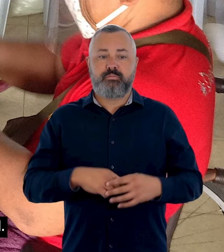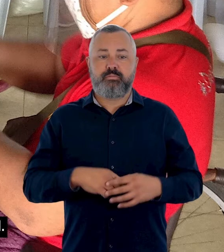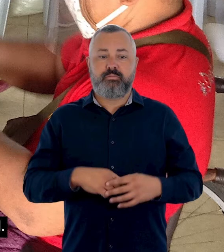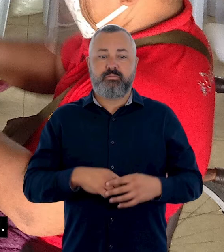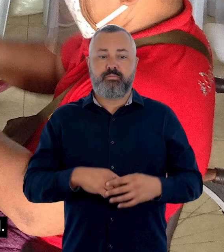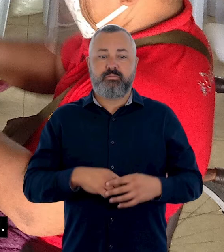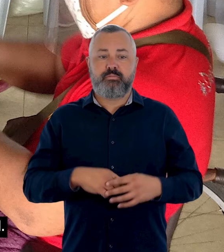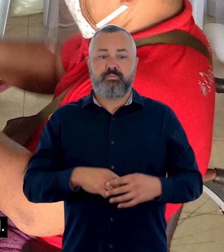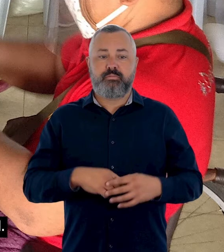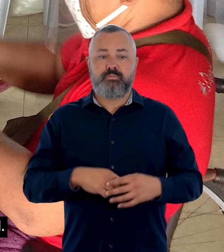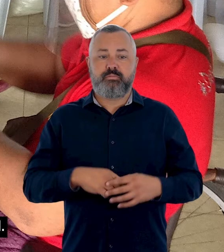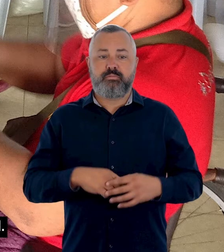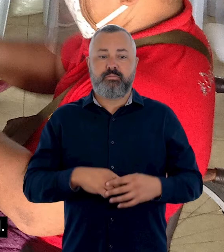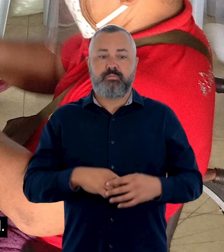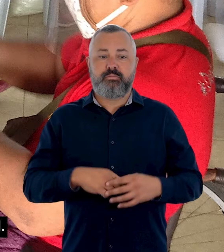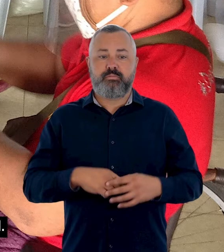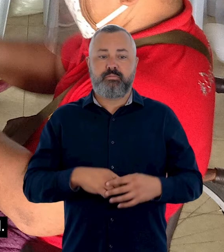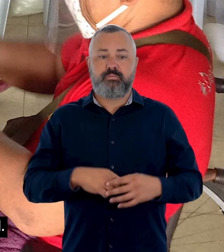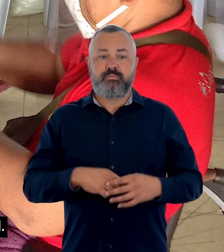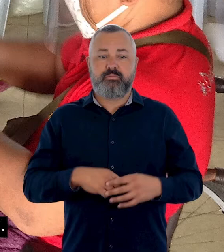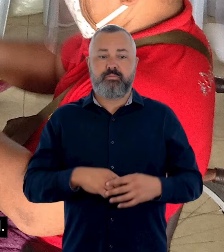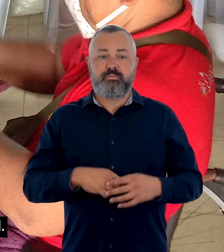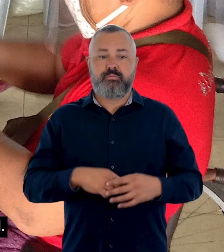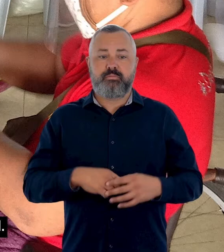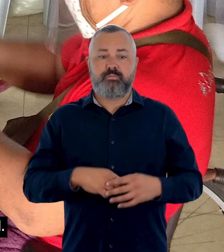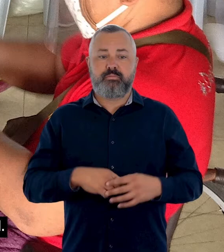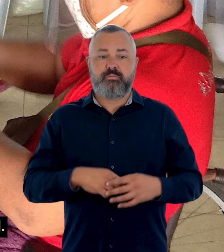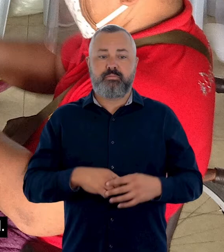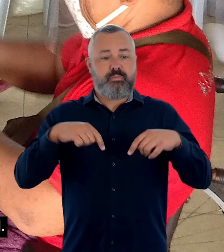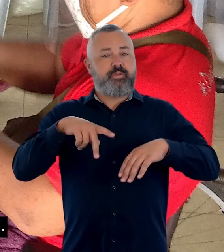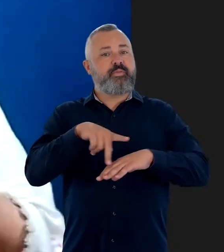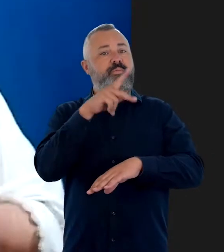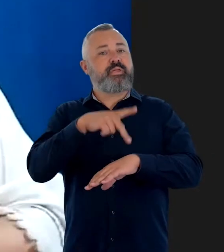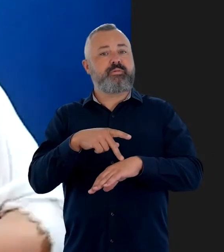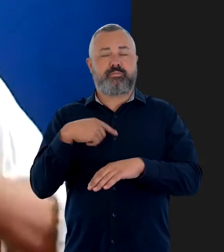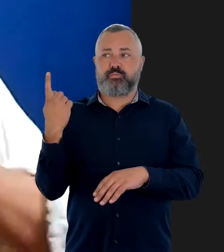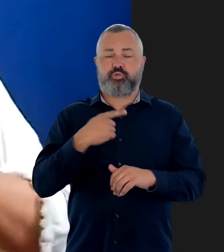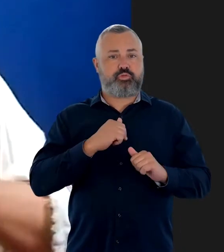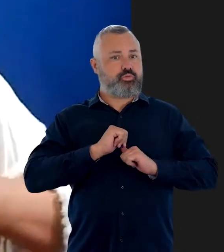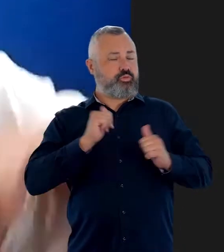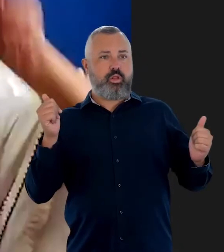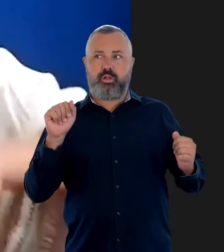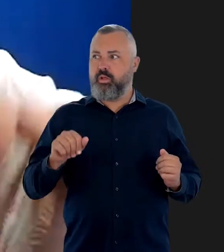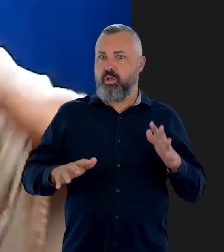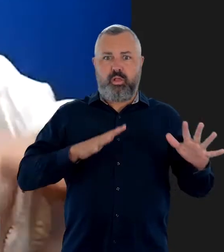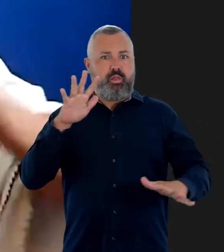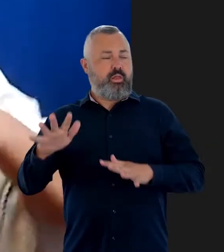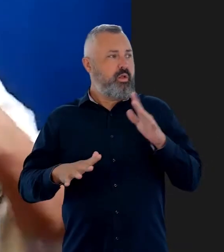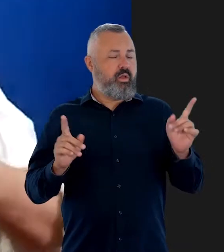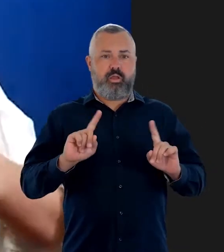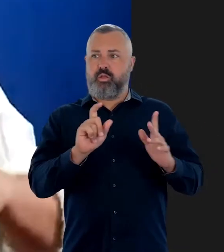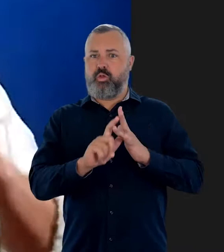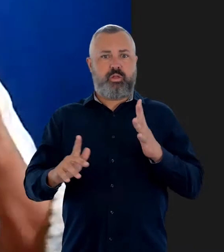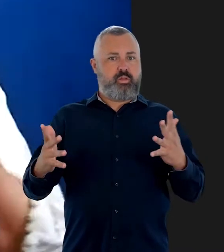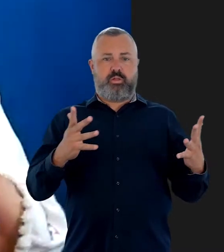packaged items fill the room around them. A woman who uses sign language talks to camera. Here in the Philippines, we were in